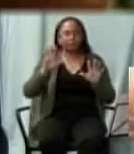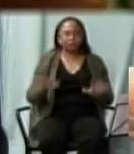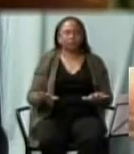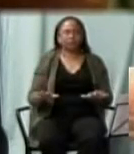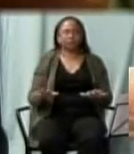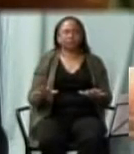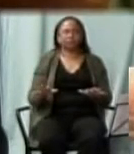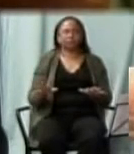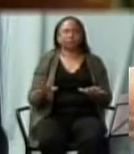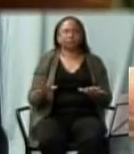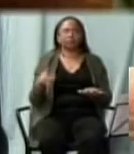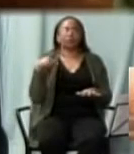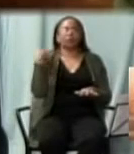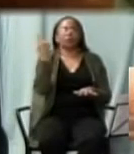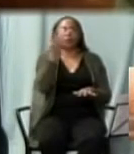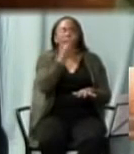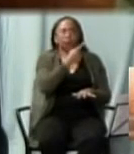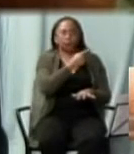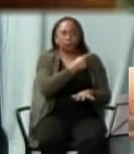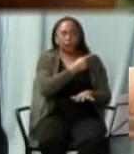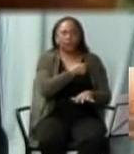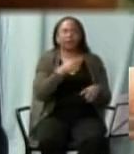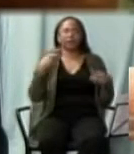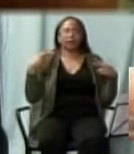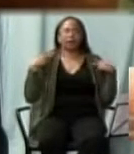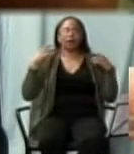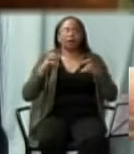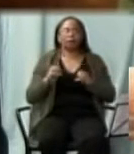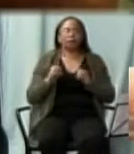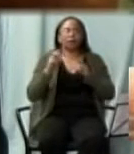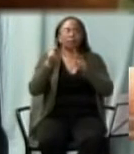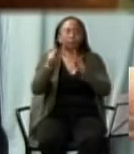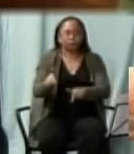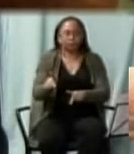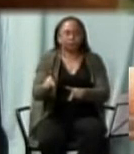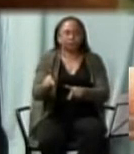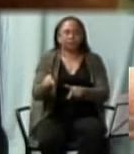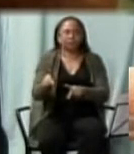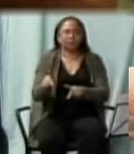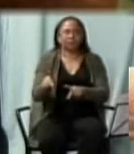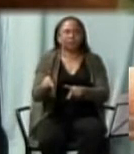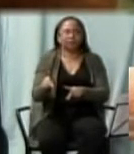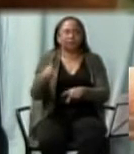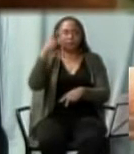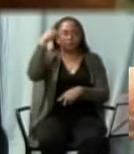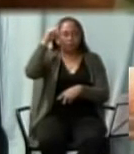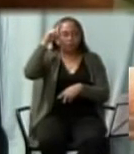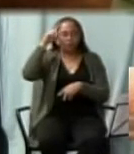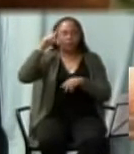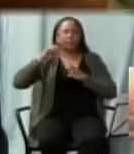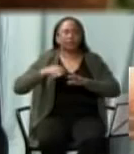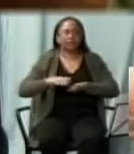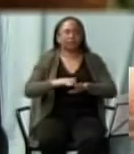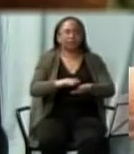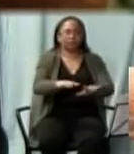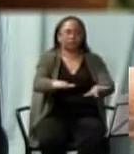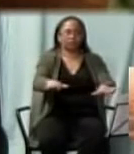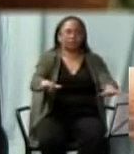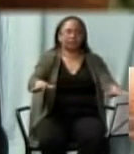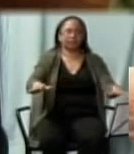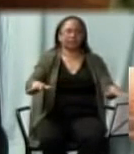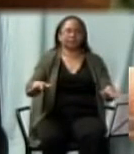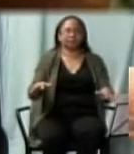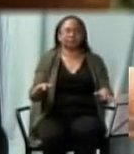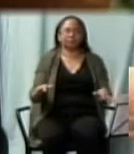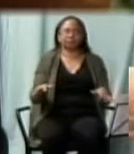We too have the privilege and the duty of bringing the word of God to others.